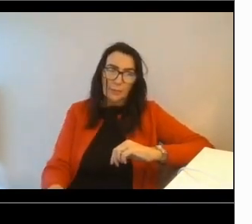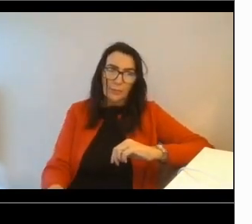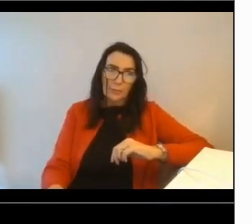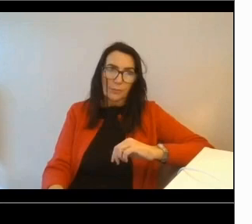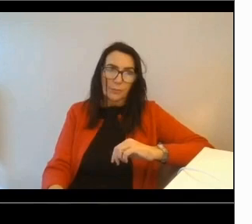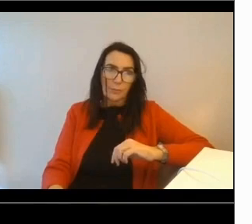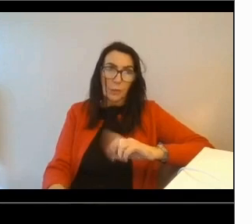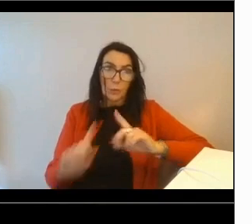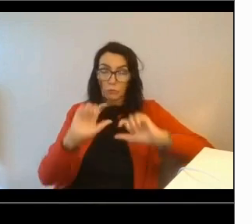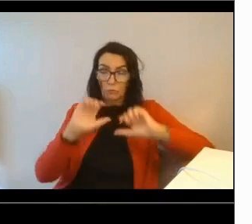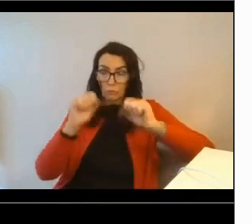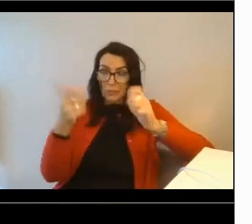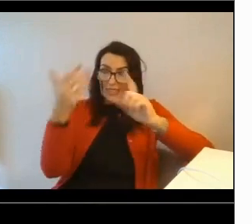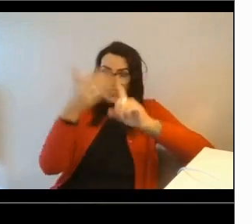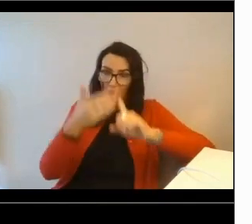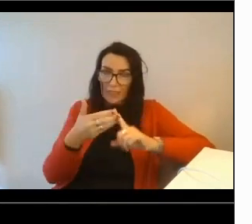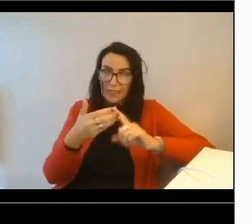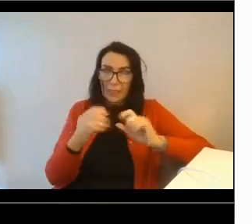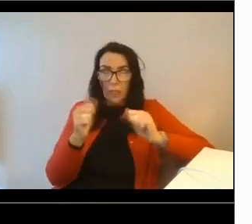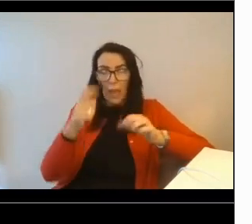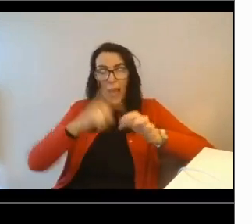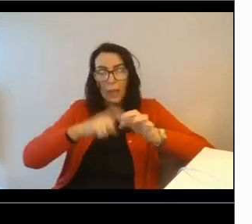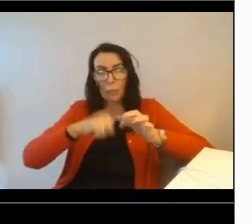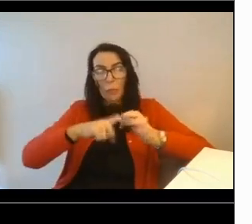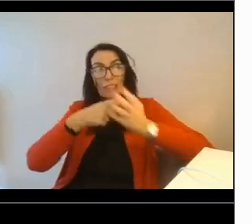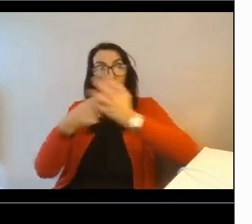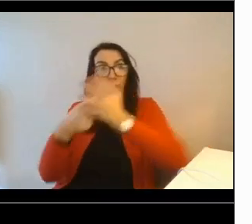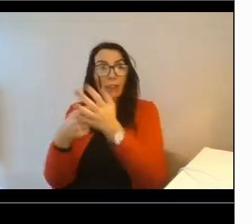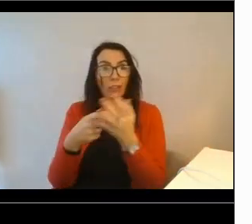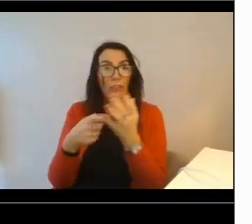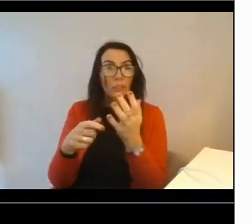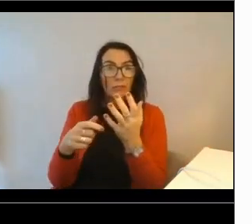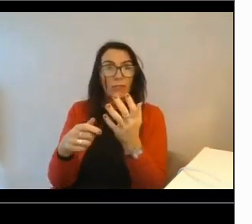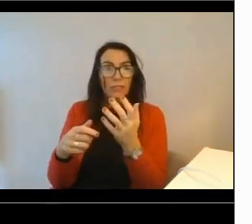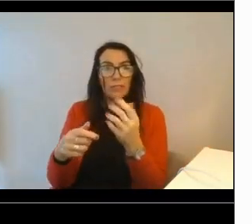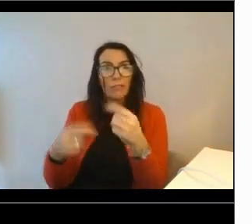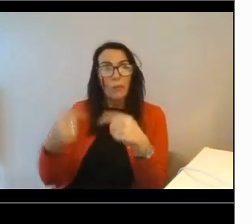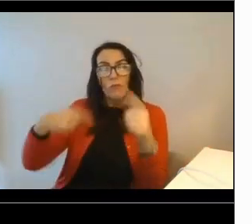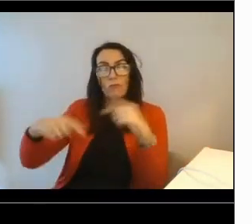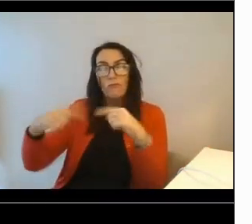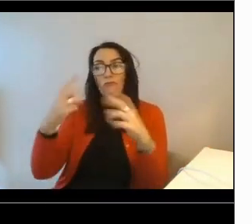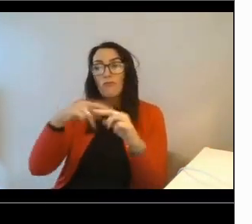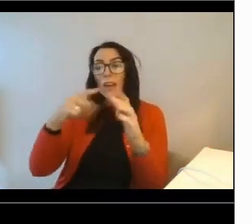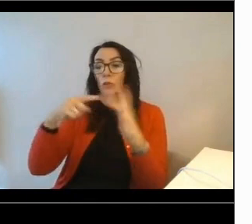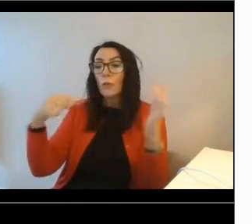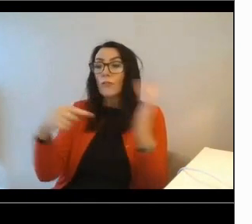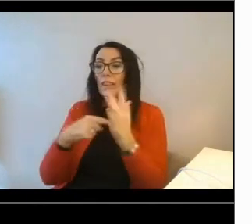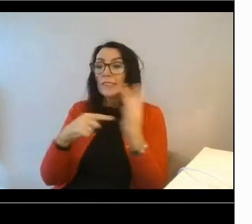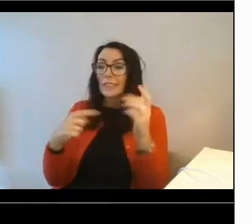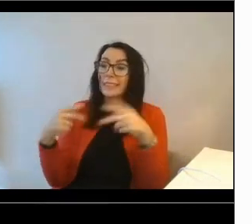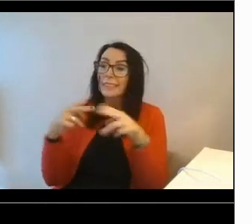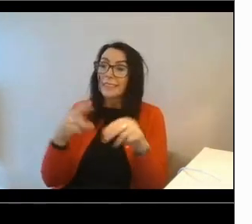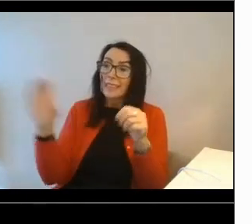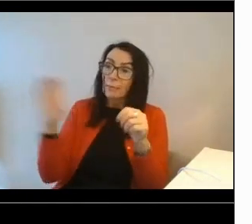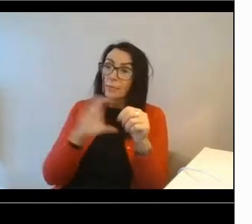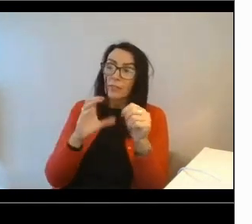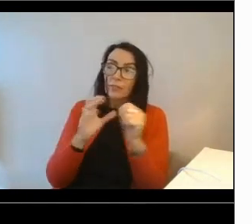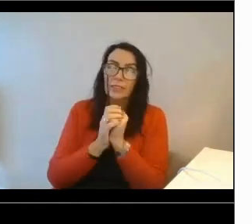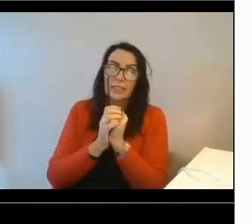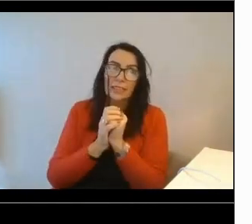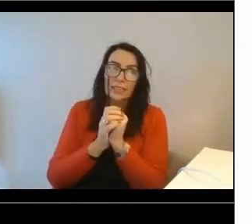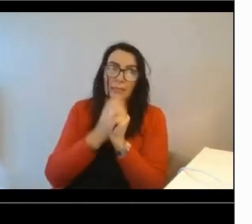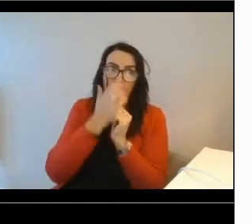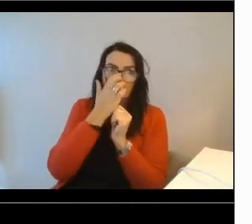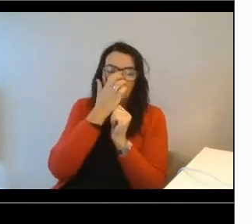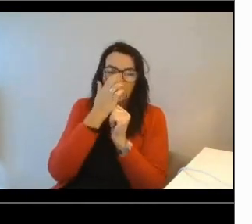efficient targeting by generating high quality referrals for local retrofit programs or funding schemes. The client reporting backend enables you to view